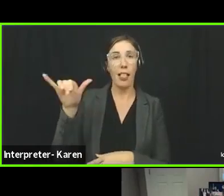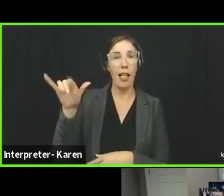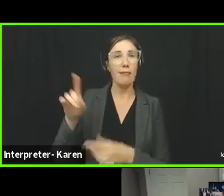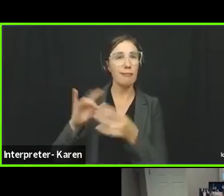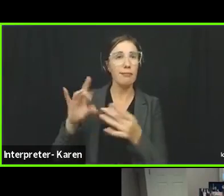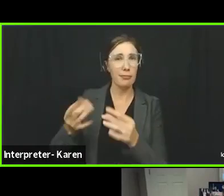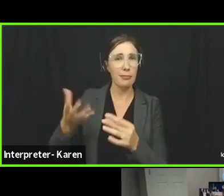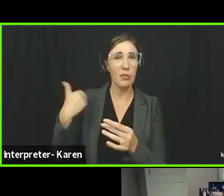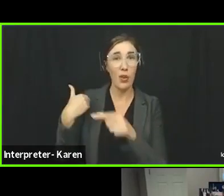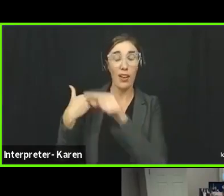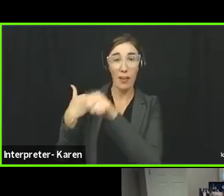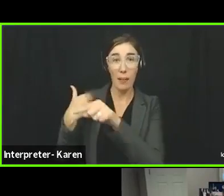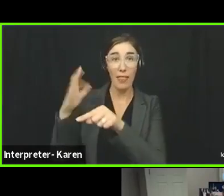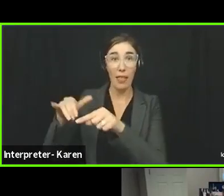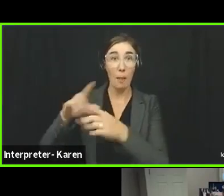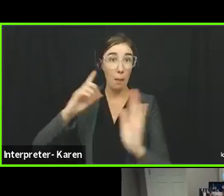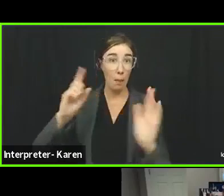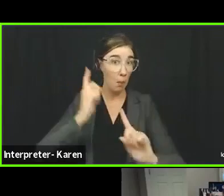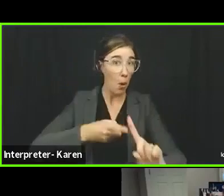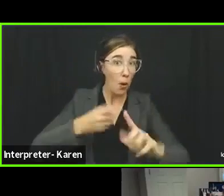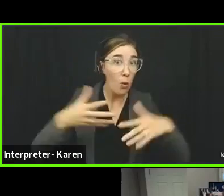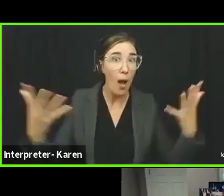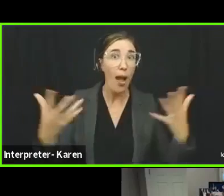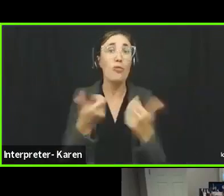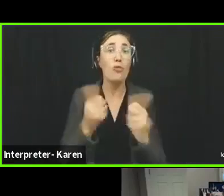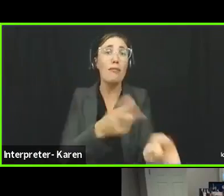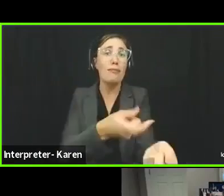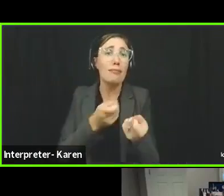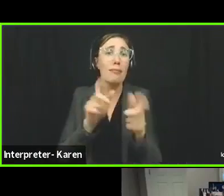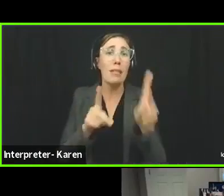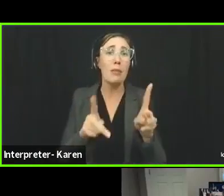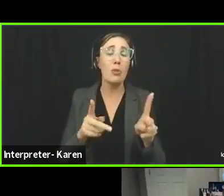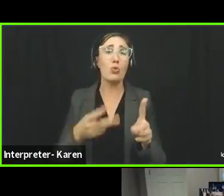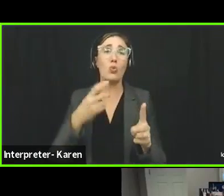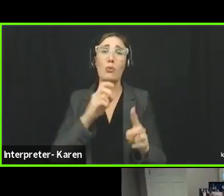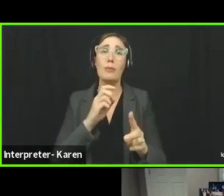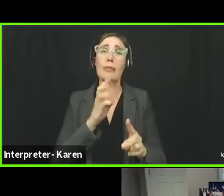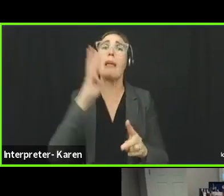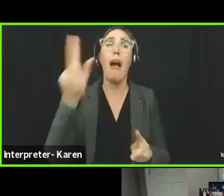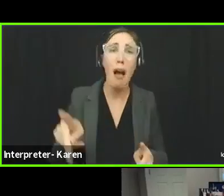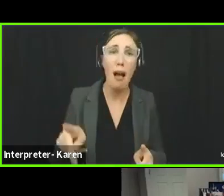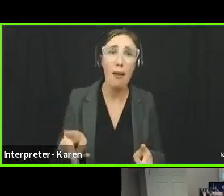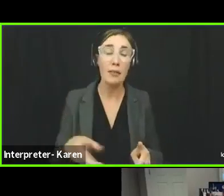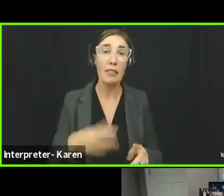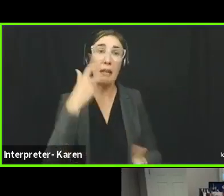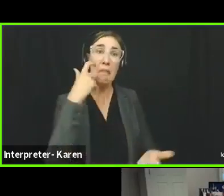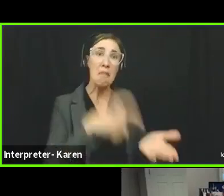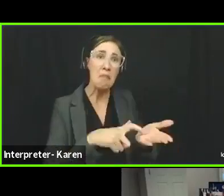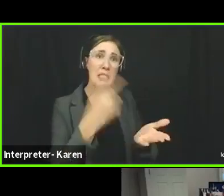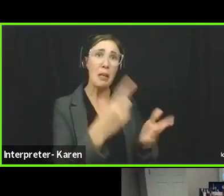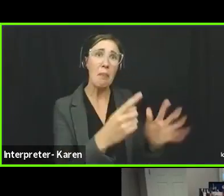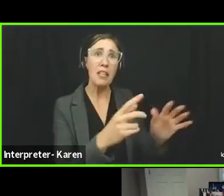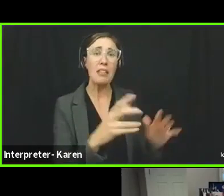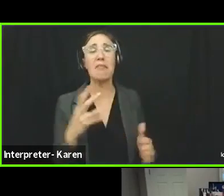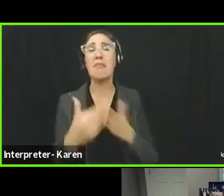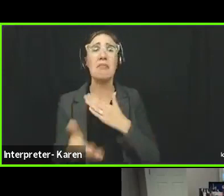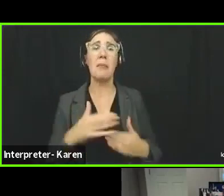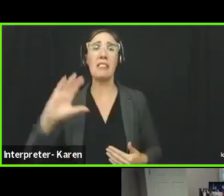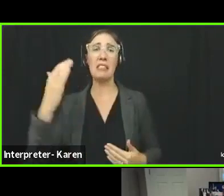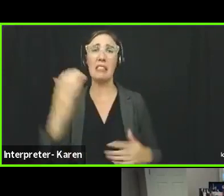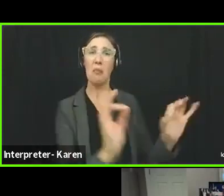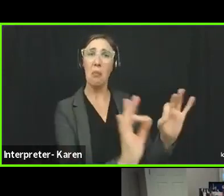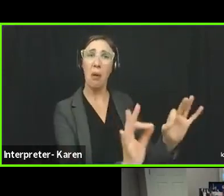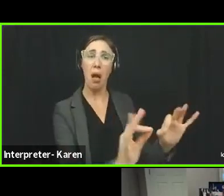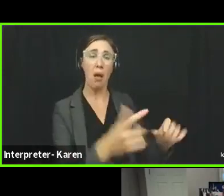get people to speak out, even if they see something small. If you're a victim of it, or if